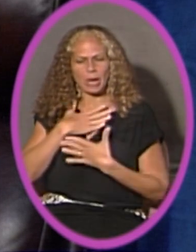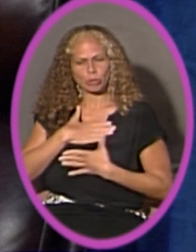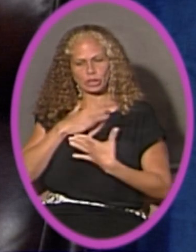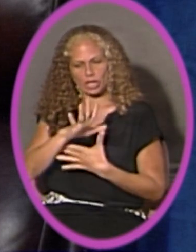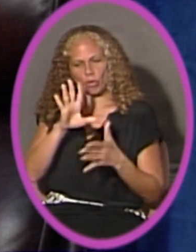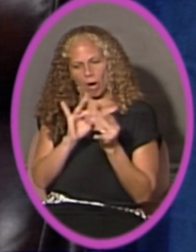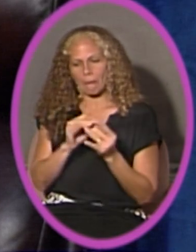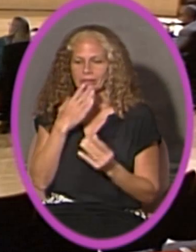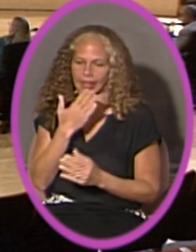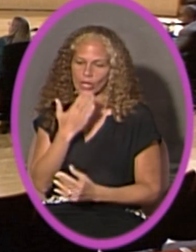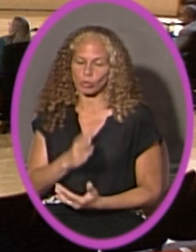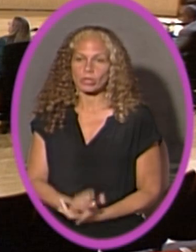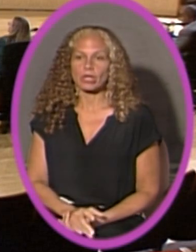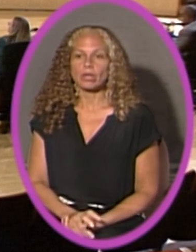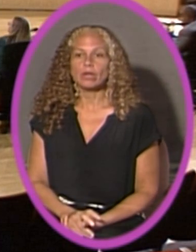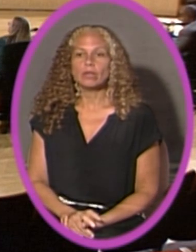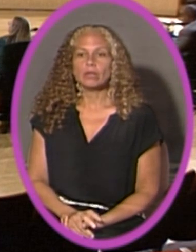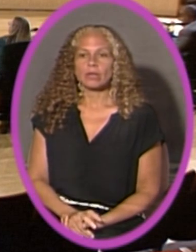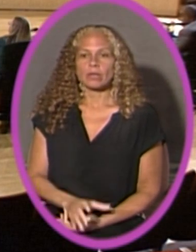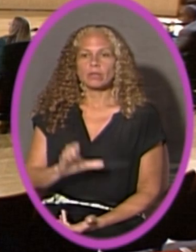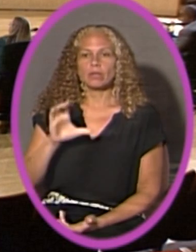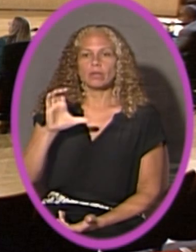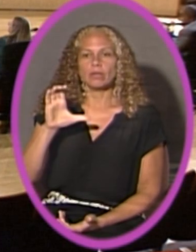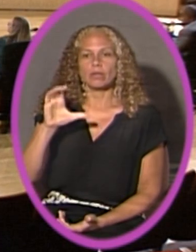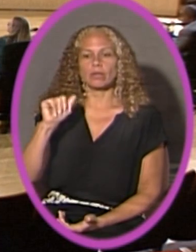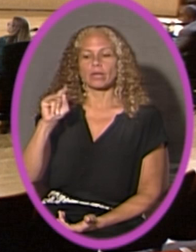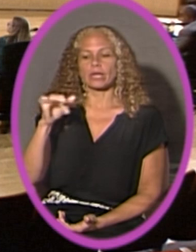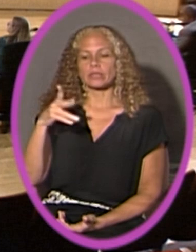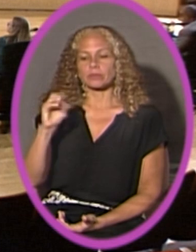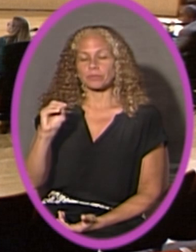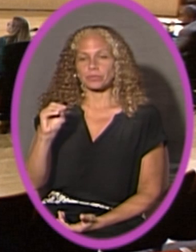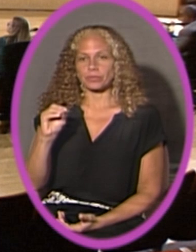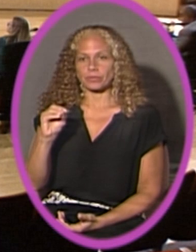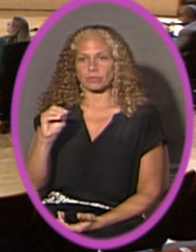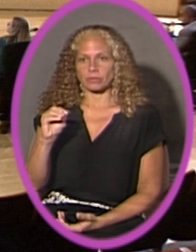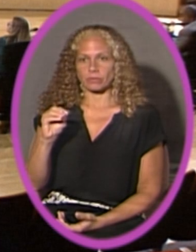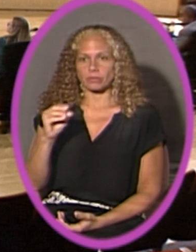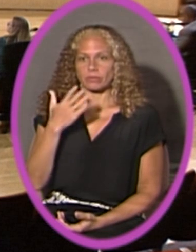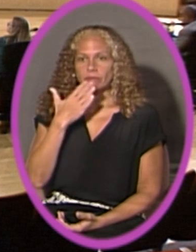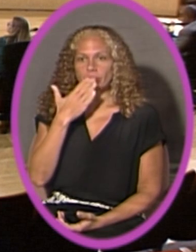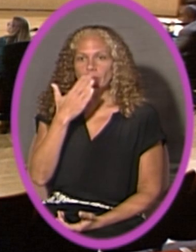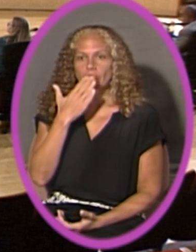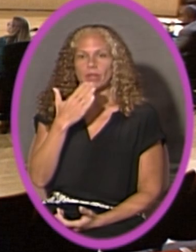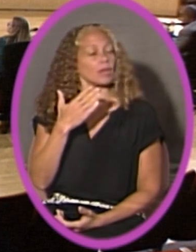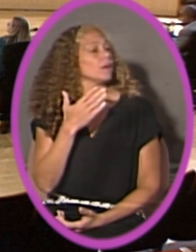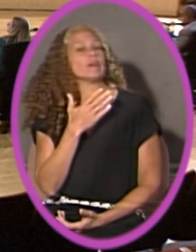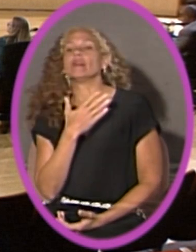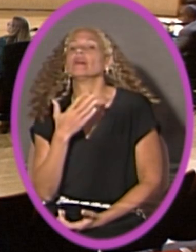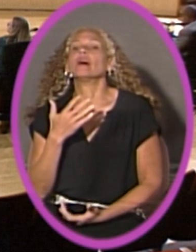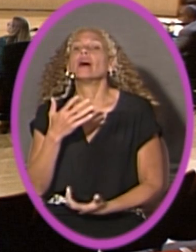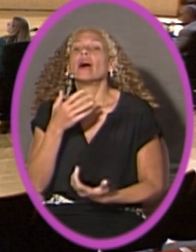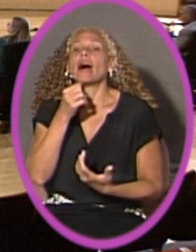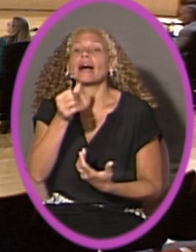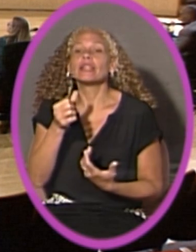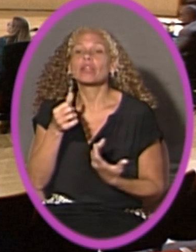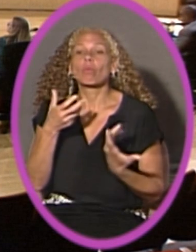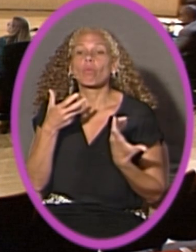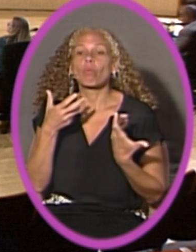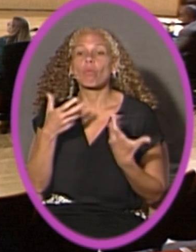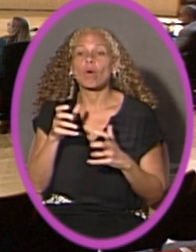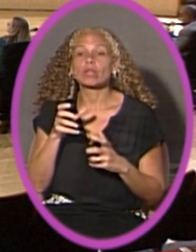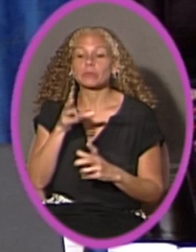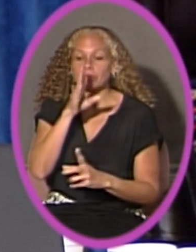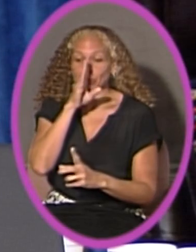Thank you. Thank you. Ms. Castillo and Dr. Perez, both. Thank you, Madam Chair. And I didn't intend that to be anything